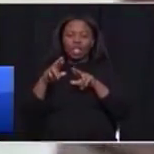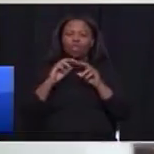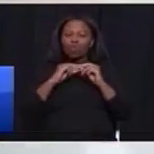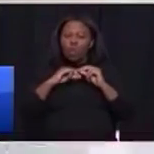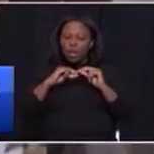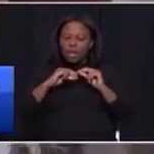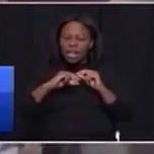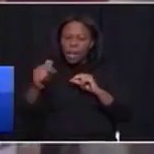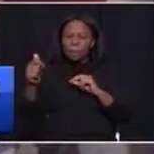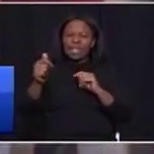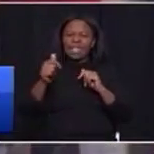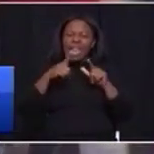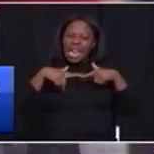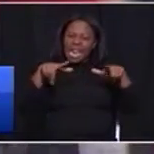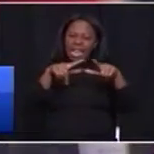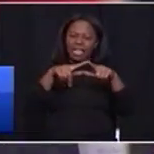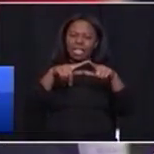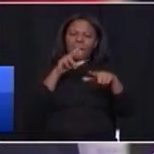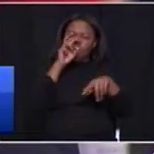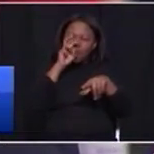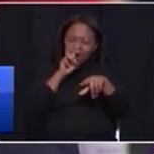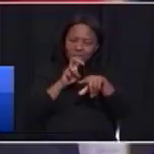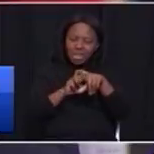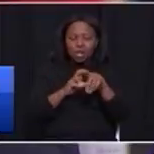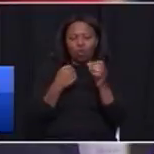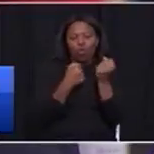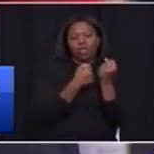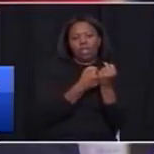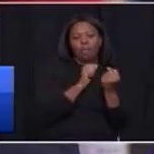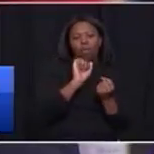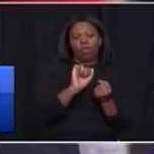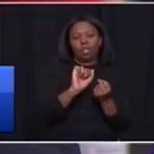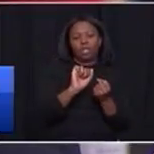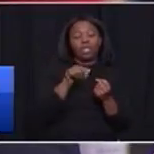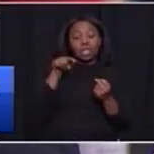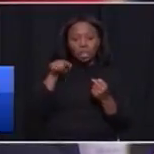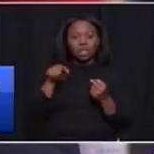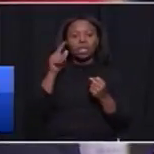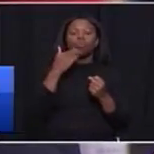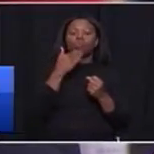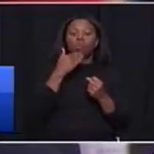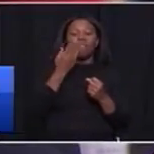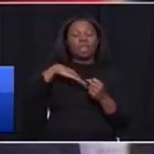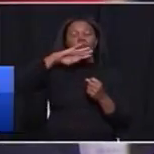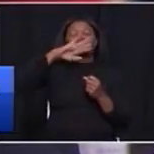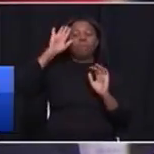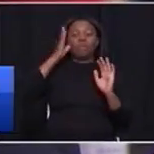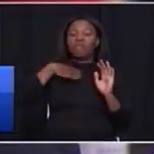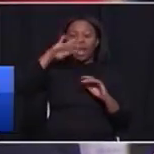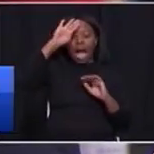land release program. We need your support. This is FEDAP. They are not FEDAP.